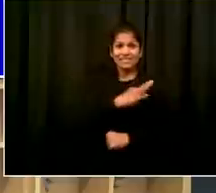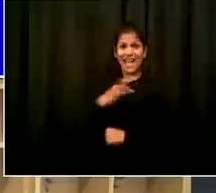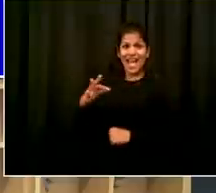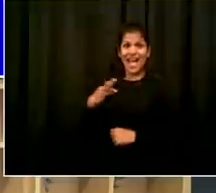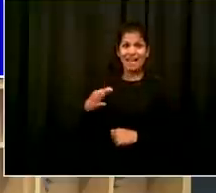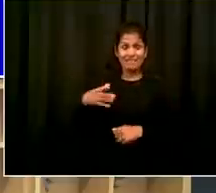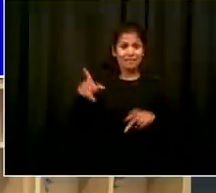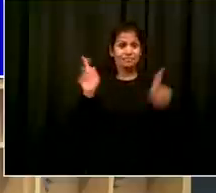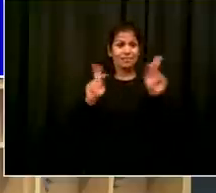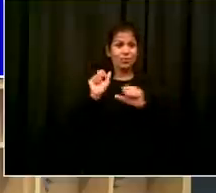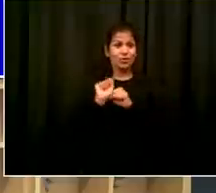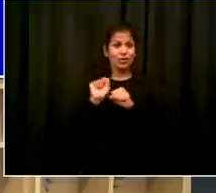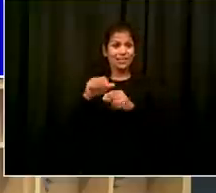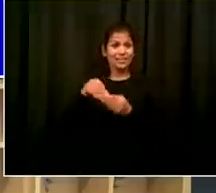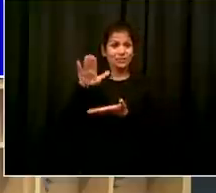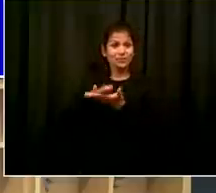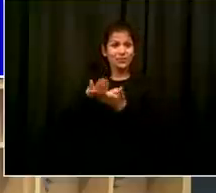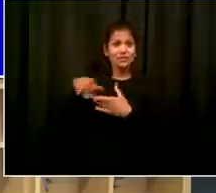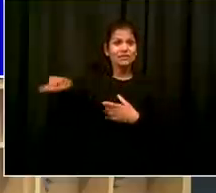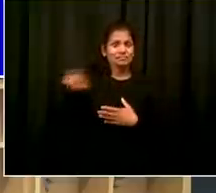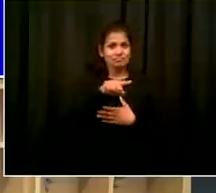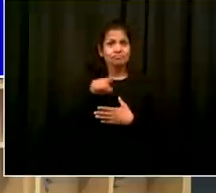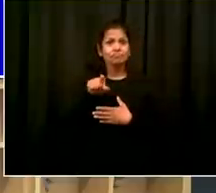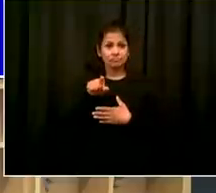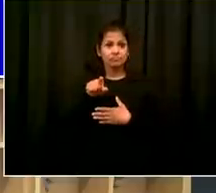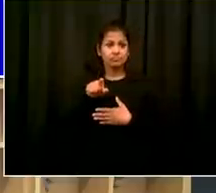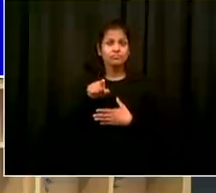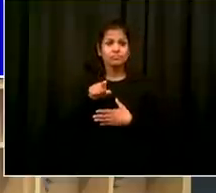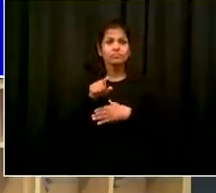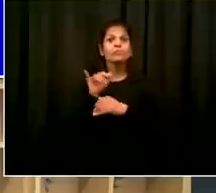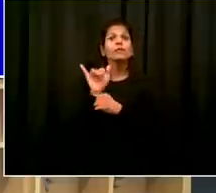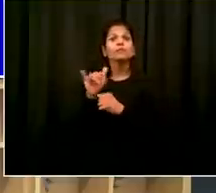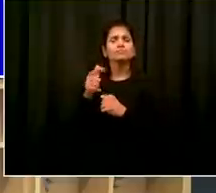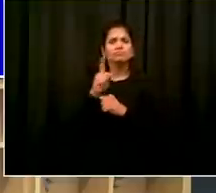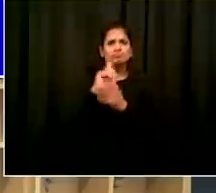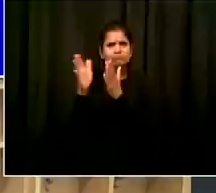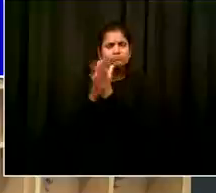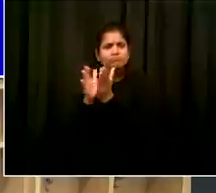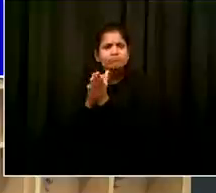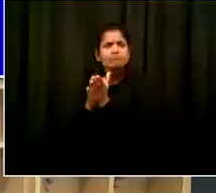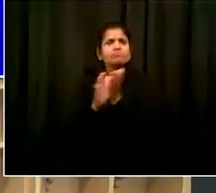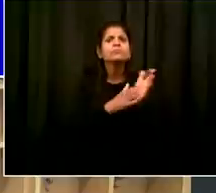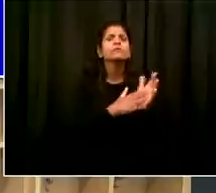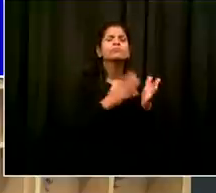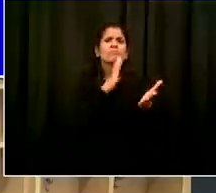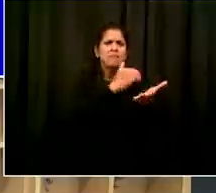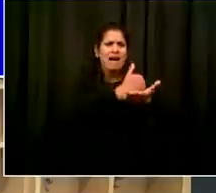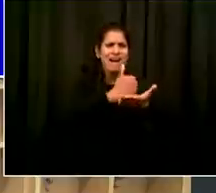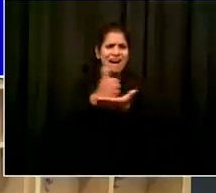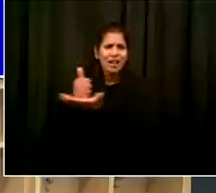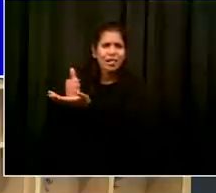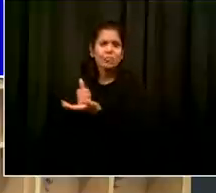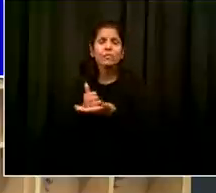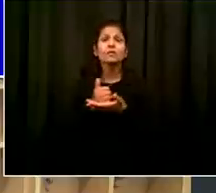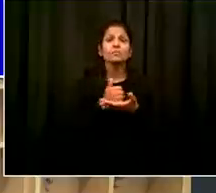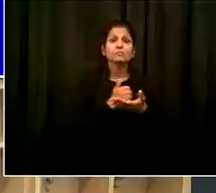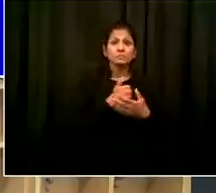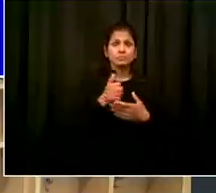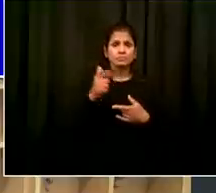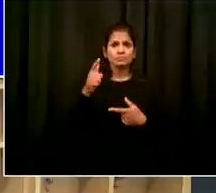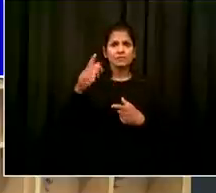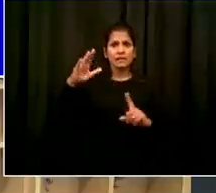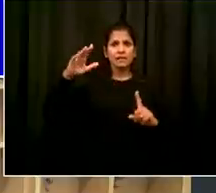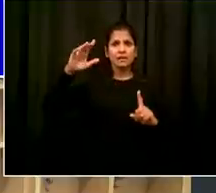making sure everything came off smoothly you were there to make sure kids were getting the temperature checks you were there to make sure that